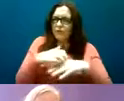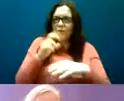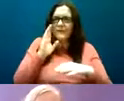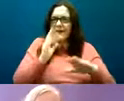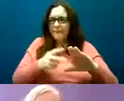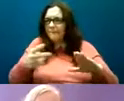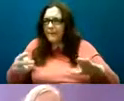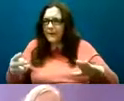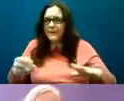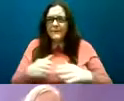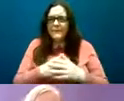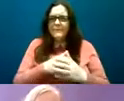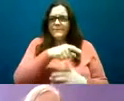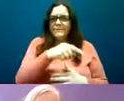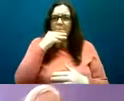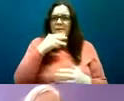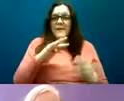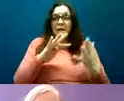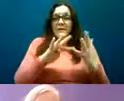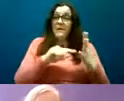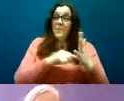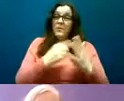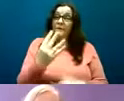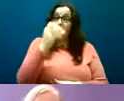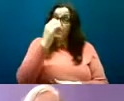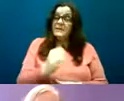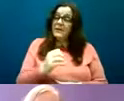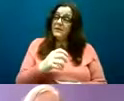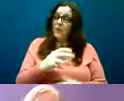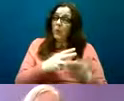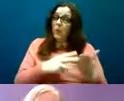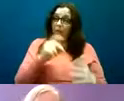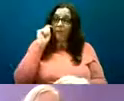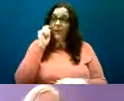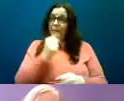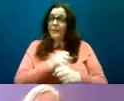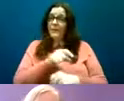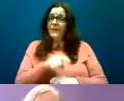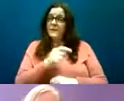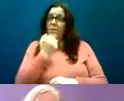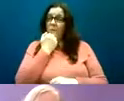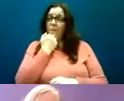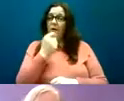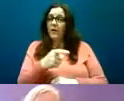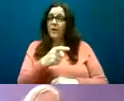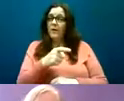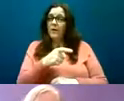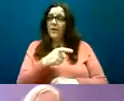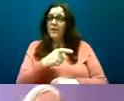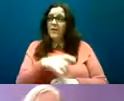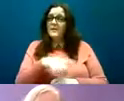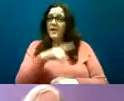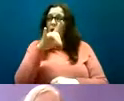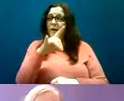is worthwhile noting it's considerably higher than prevalence estimates in the house population